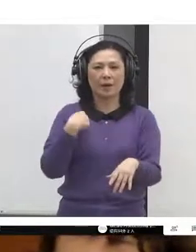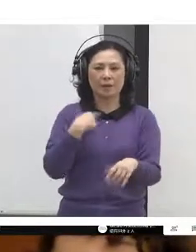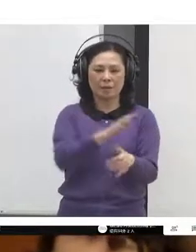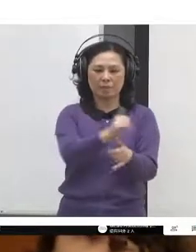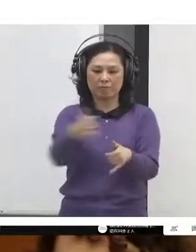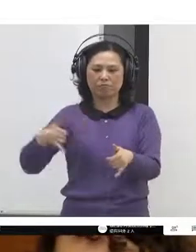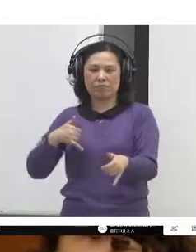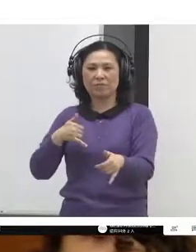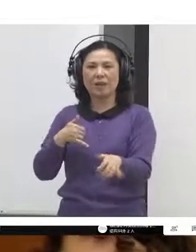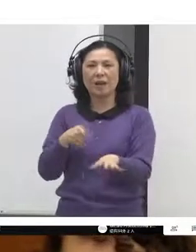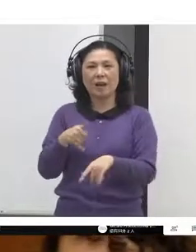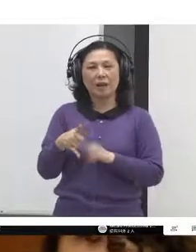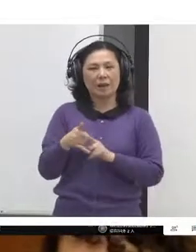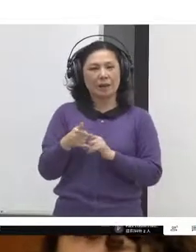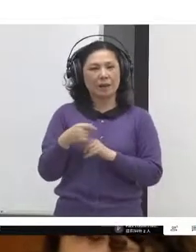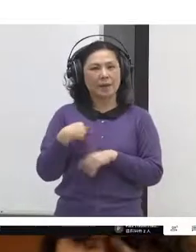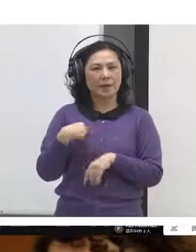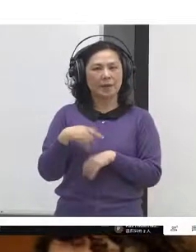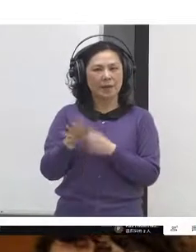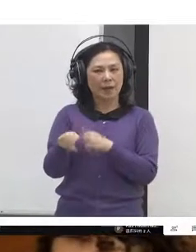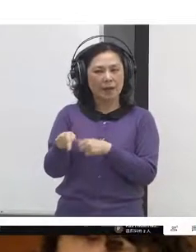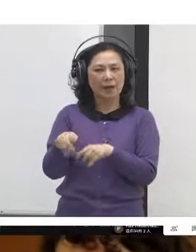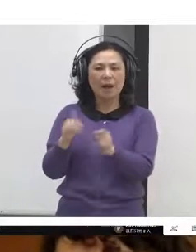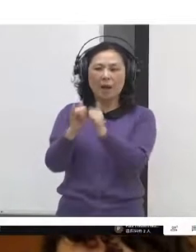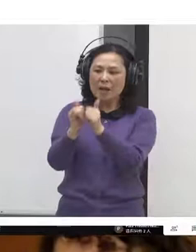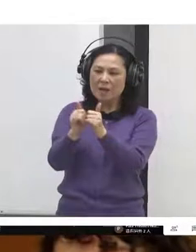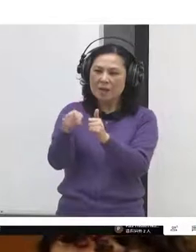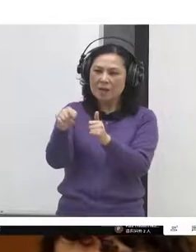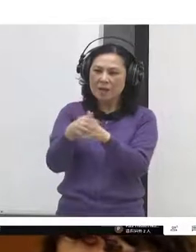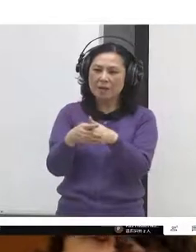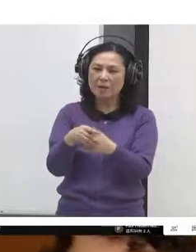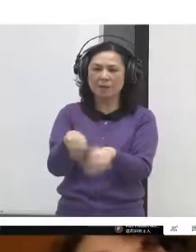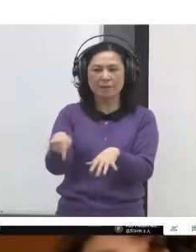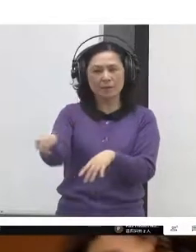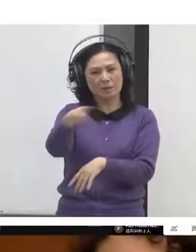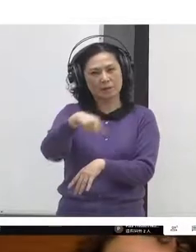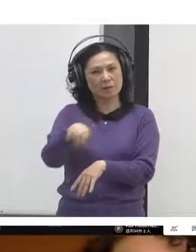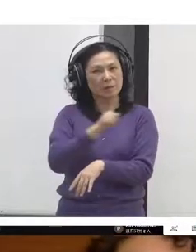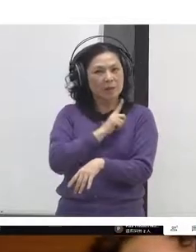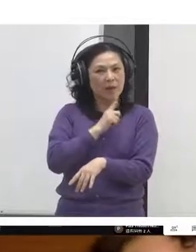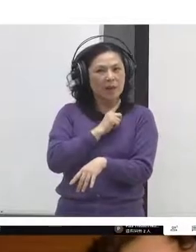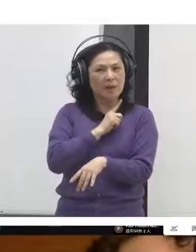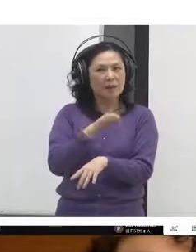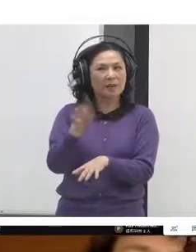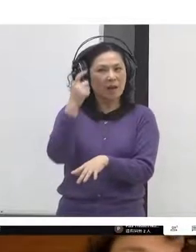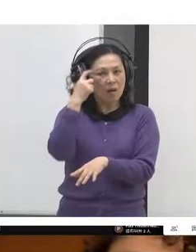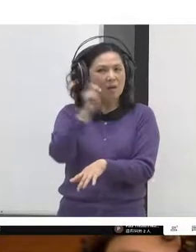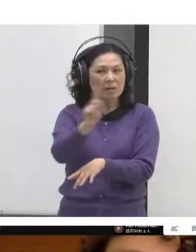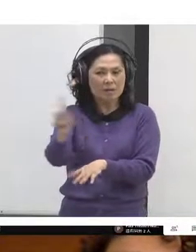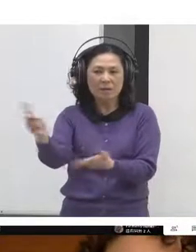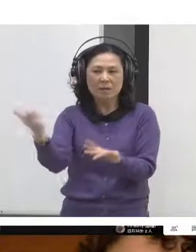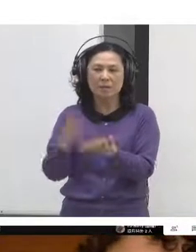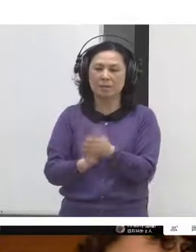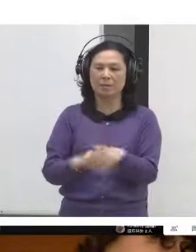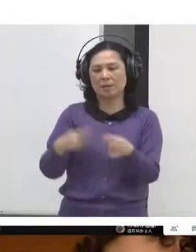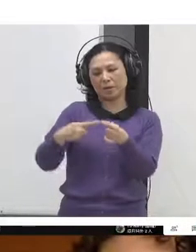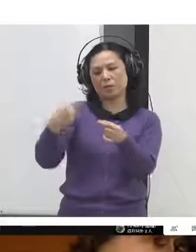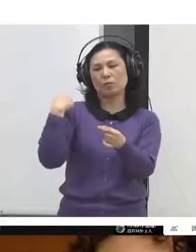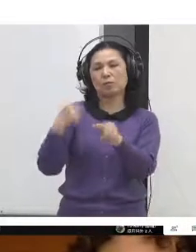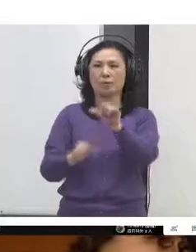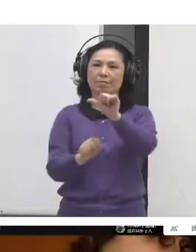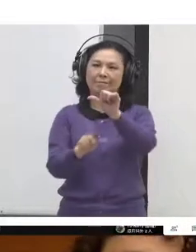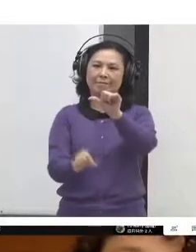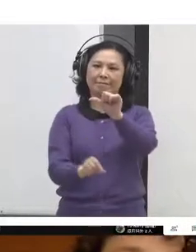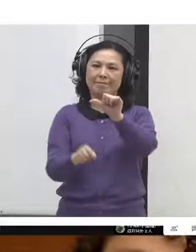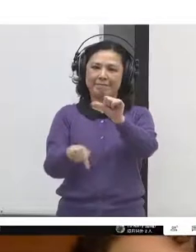And this line, this was by May of this past year, that meant that our chapter was really well aligned with